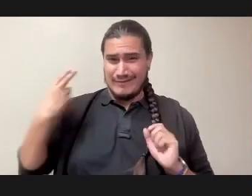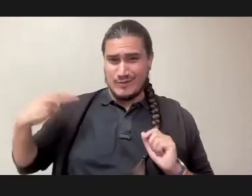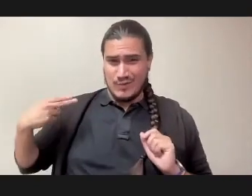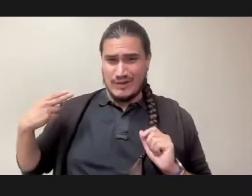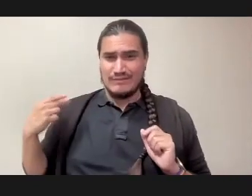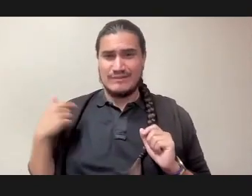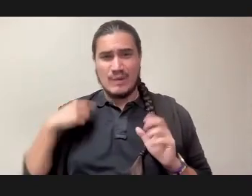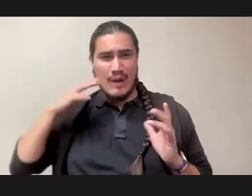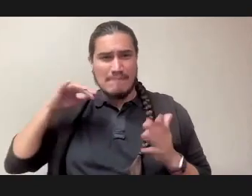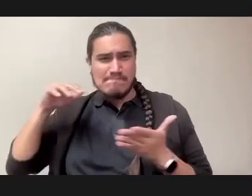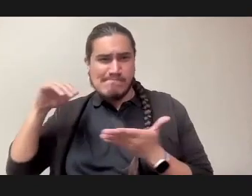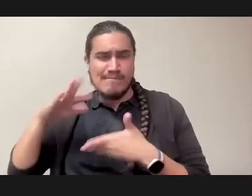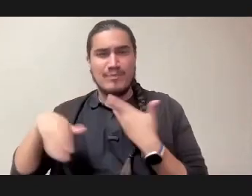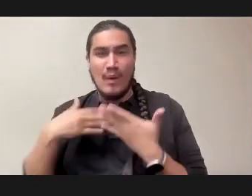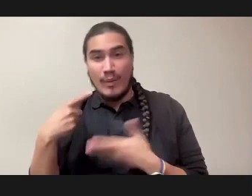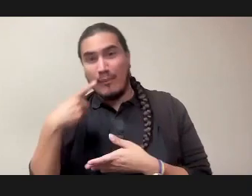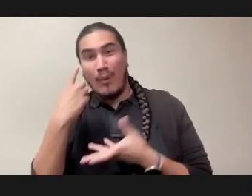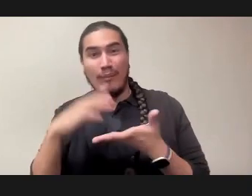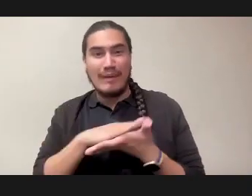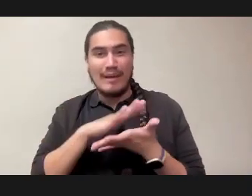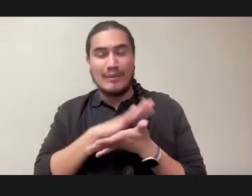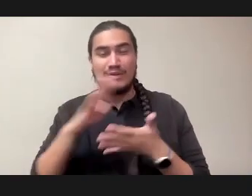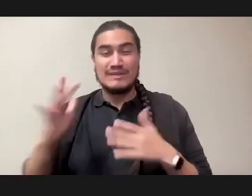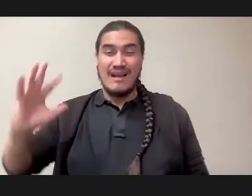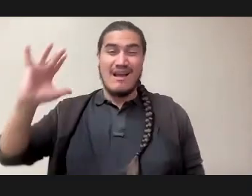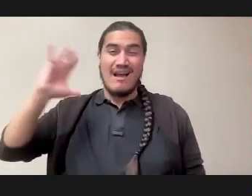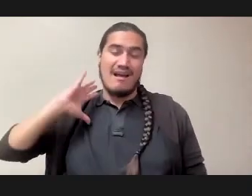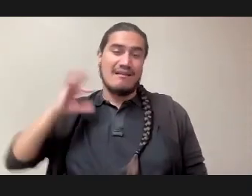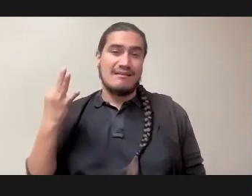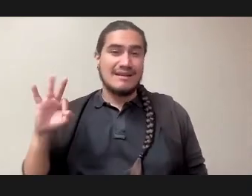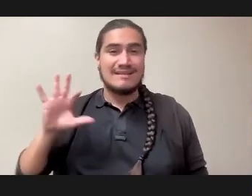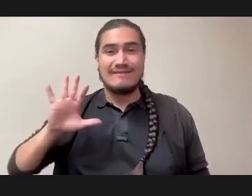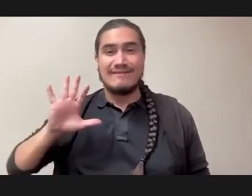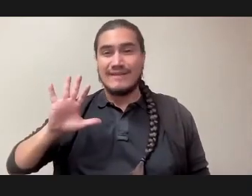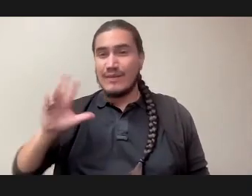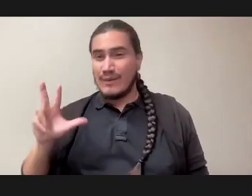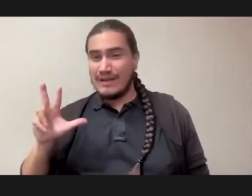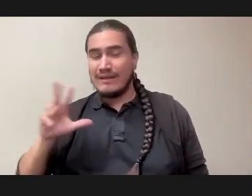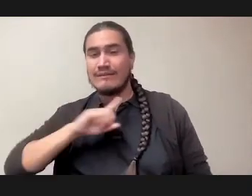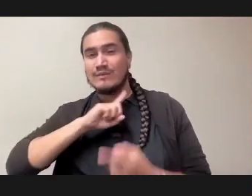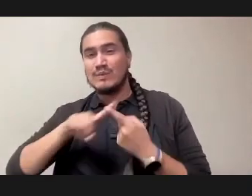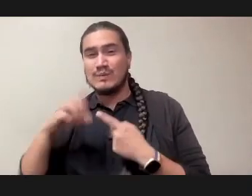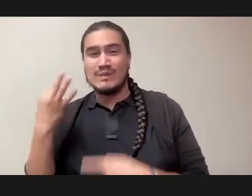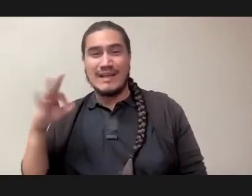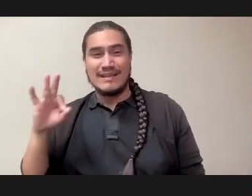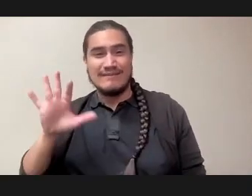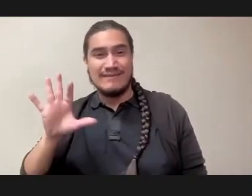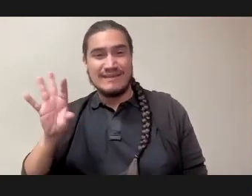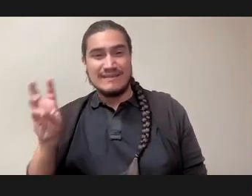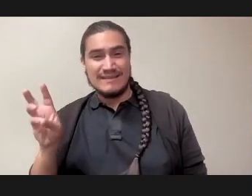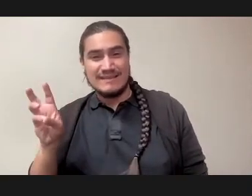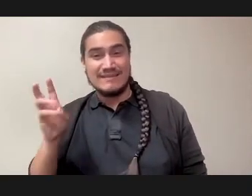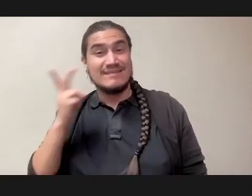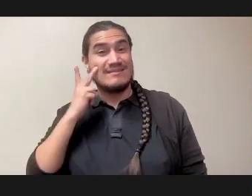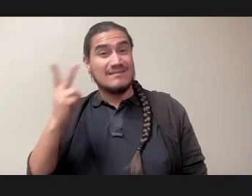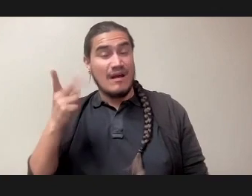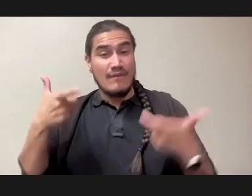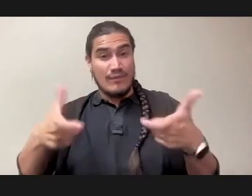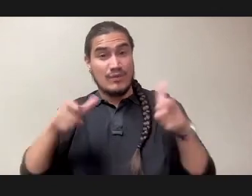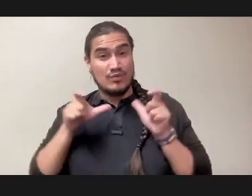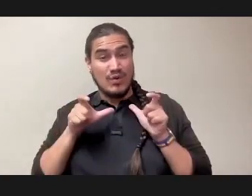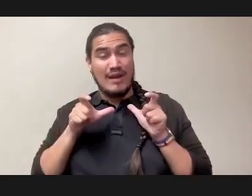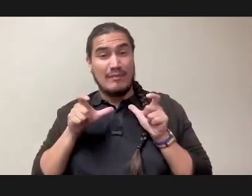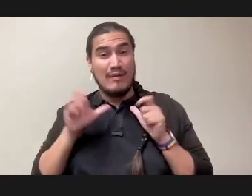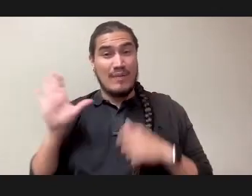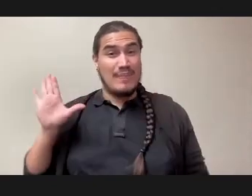congressional records and testimonies from 1953 to 1966. And the tribal council, it seems to me,